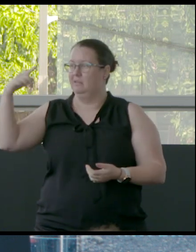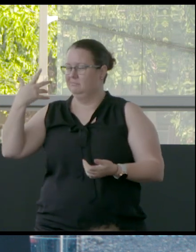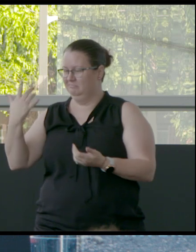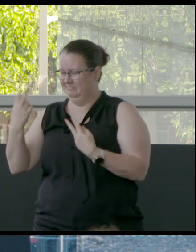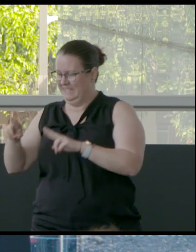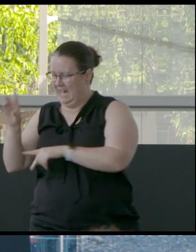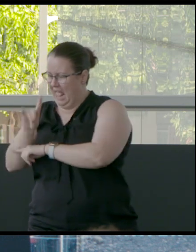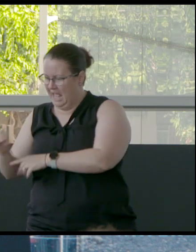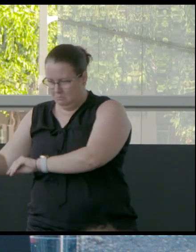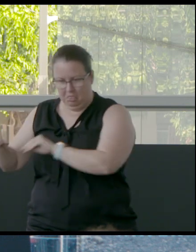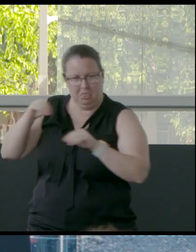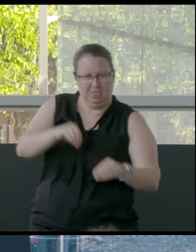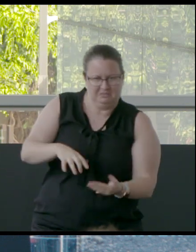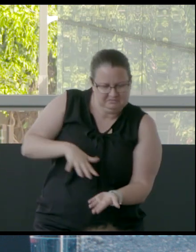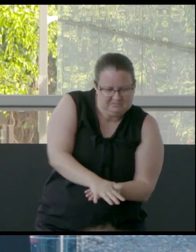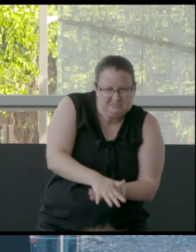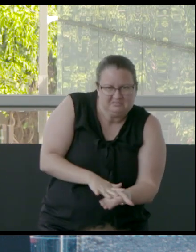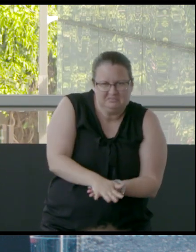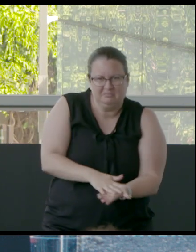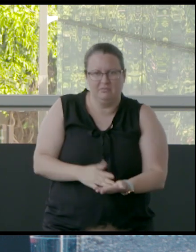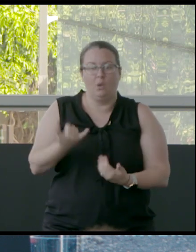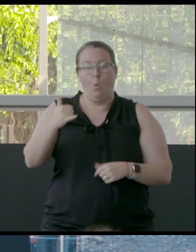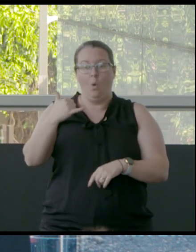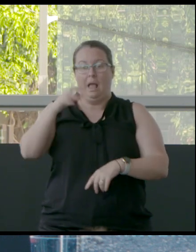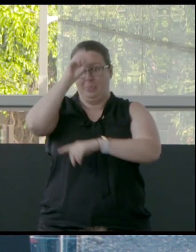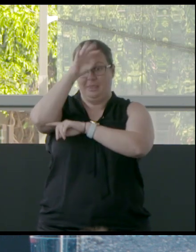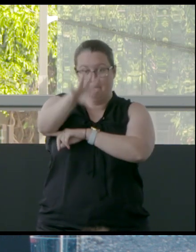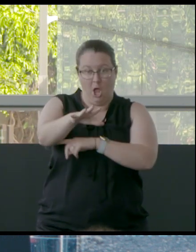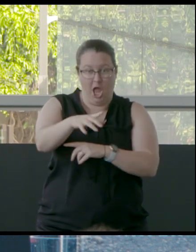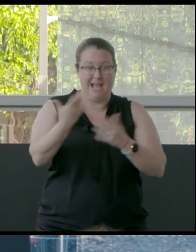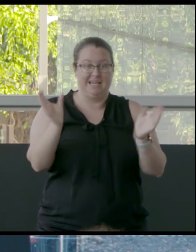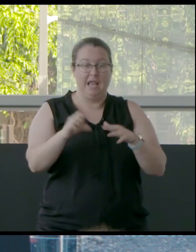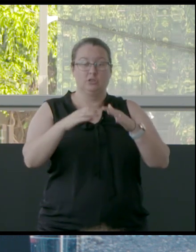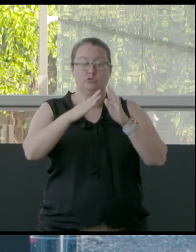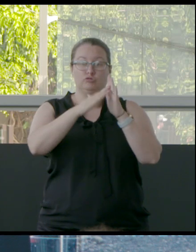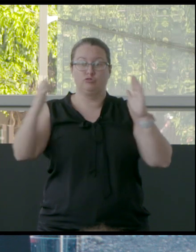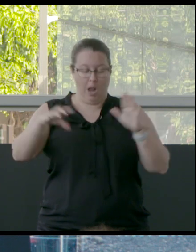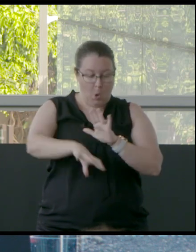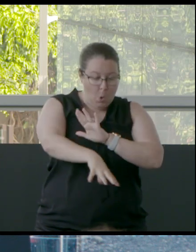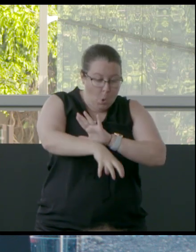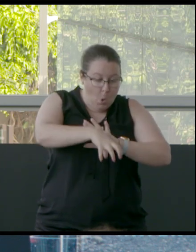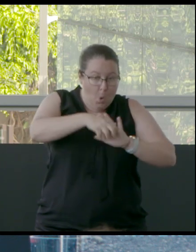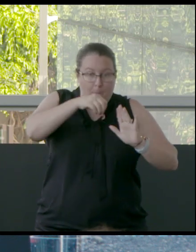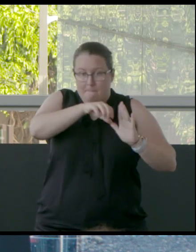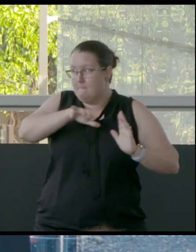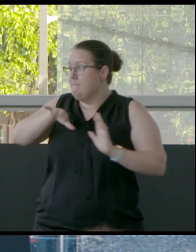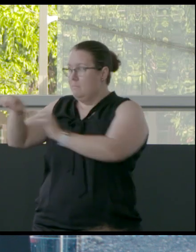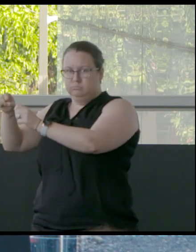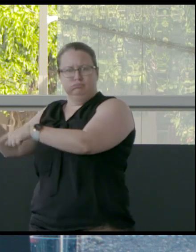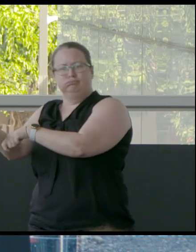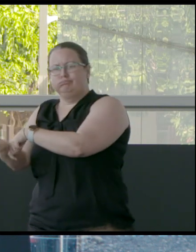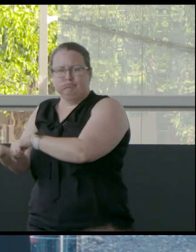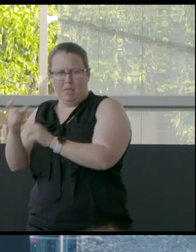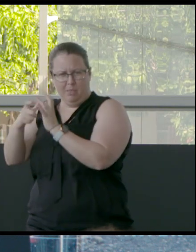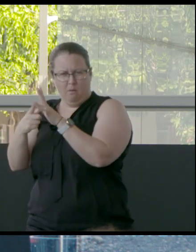you know, when mining is taking water, trucking water to wash coal, and yet communities,